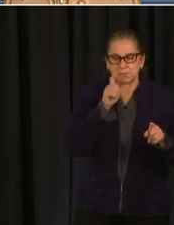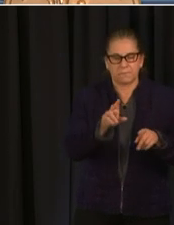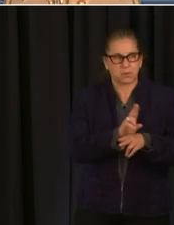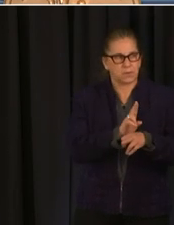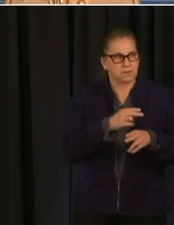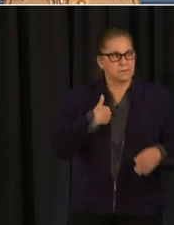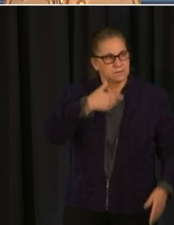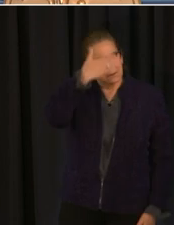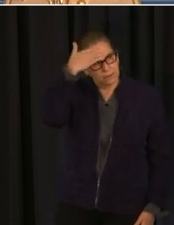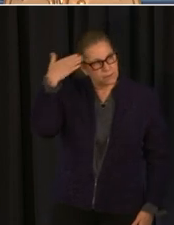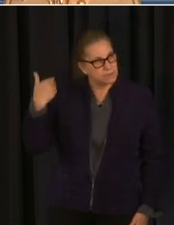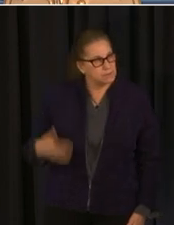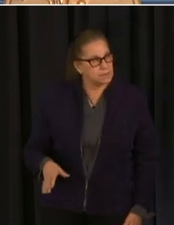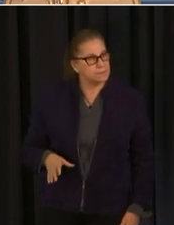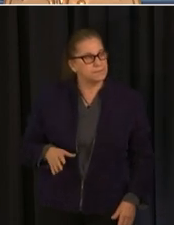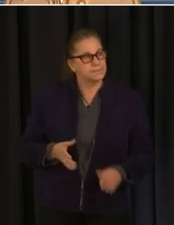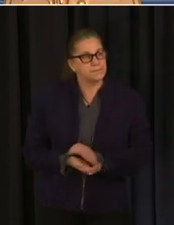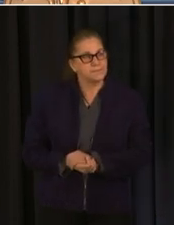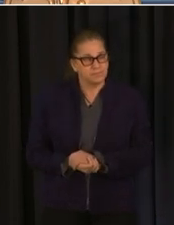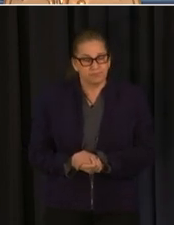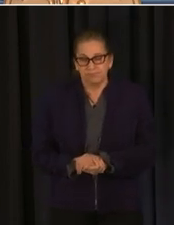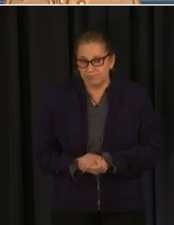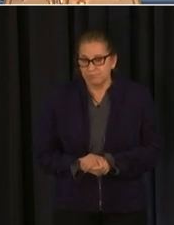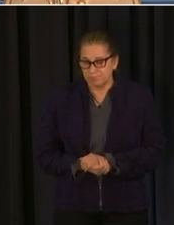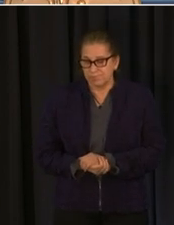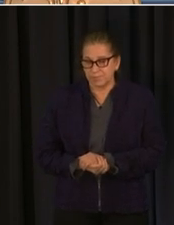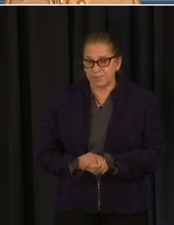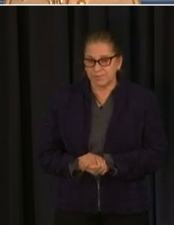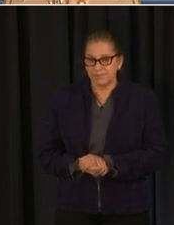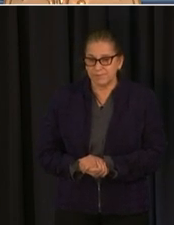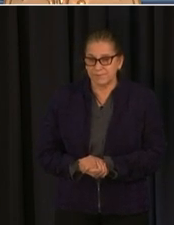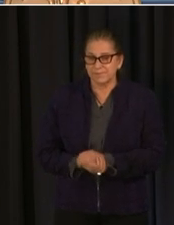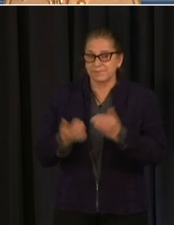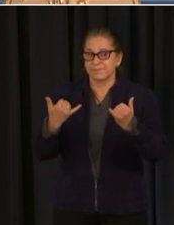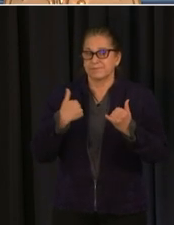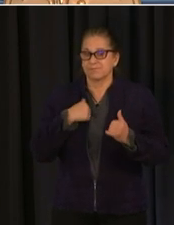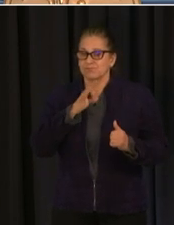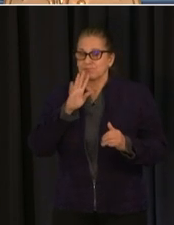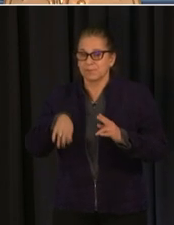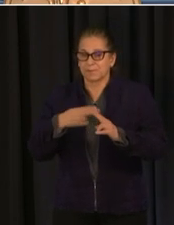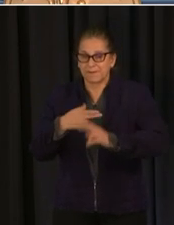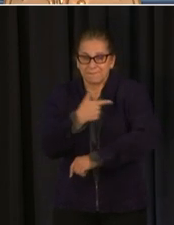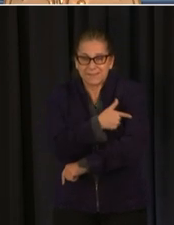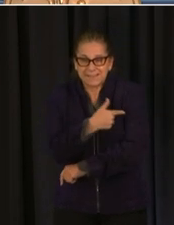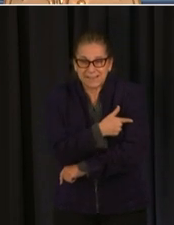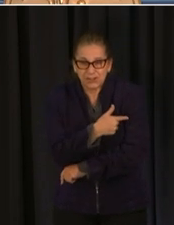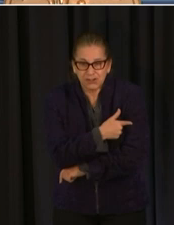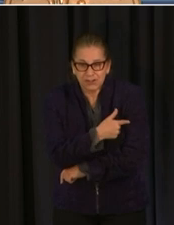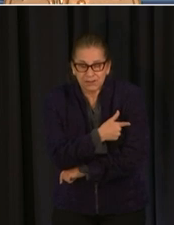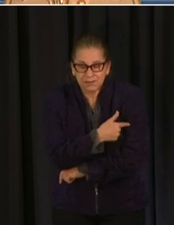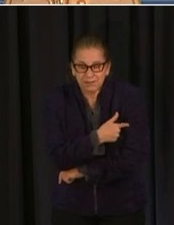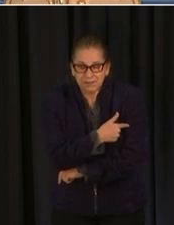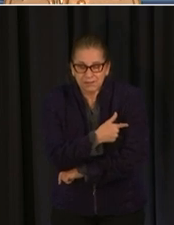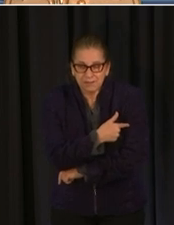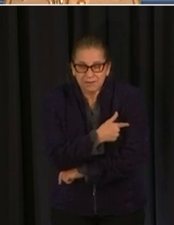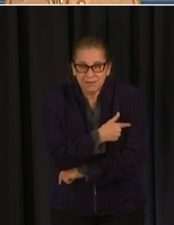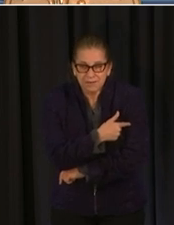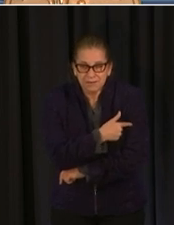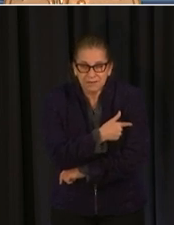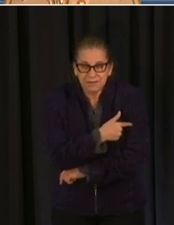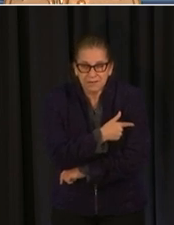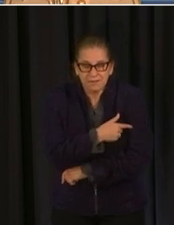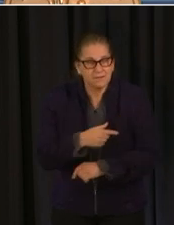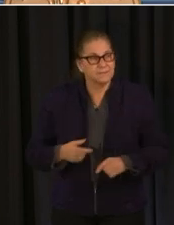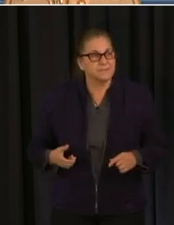uh in the phase of our response where uh vaccination uh is needs to be on everybody's